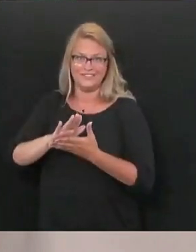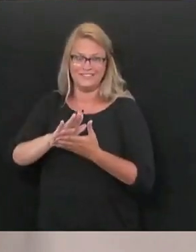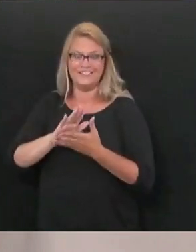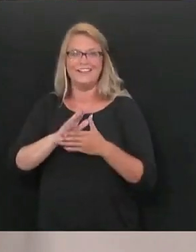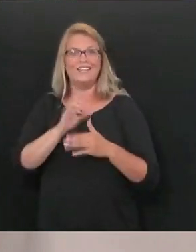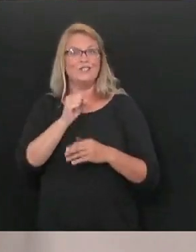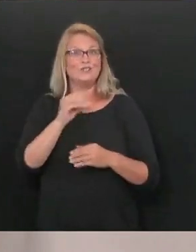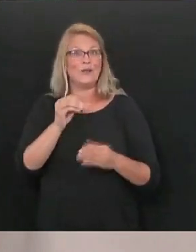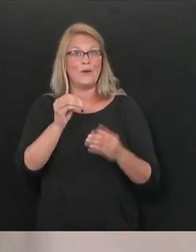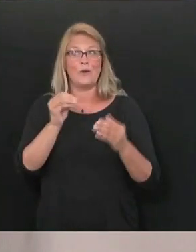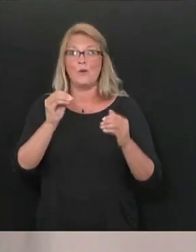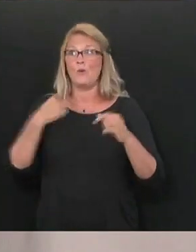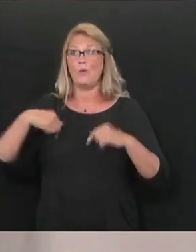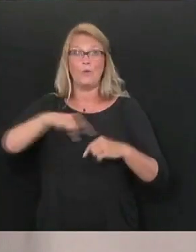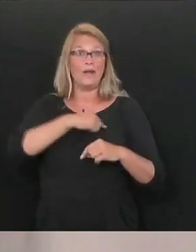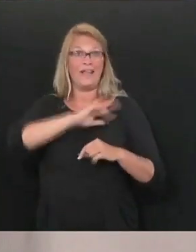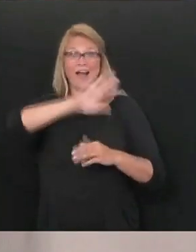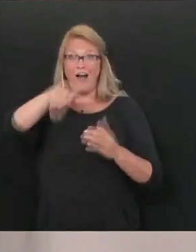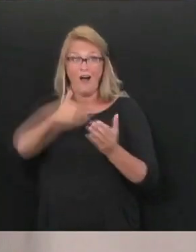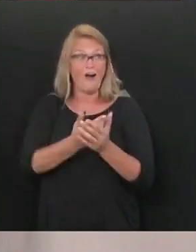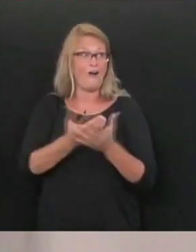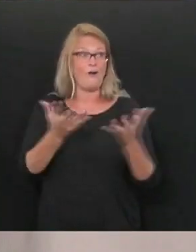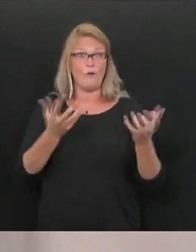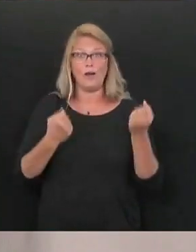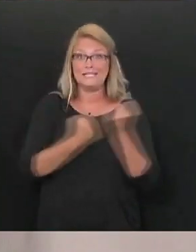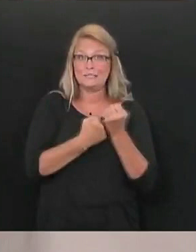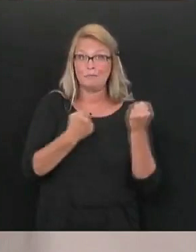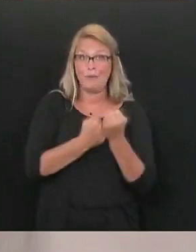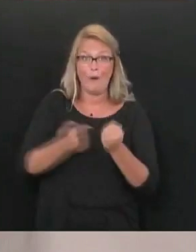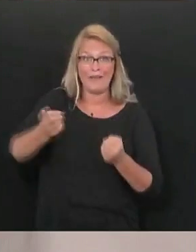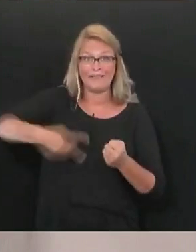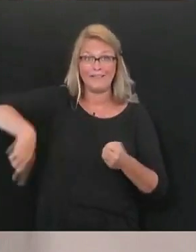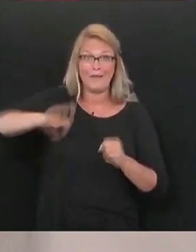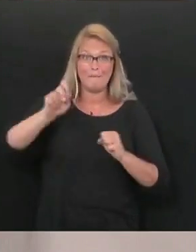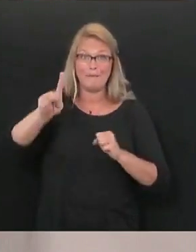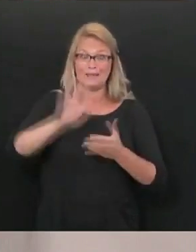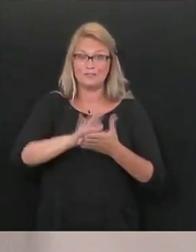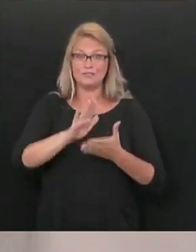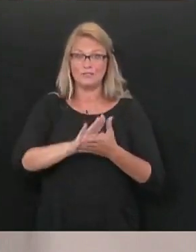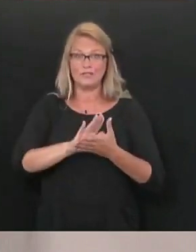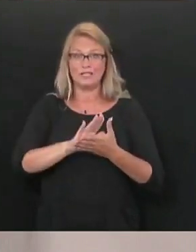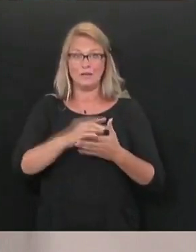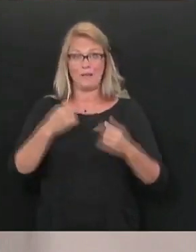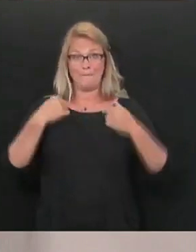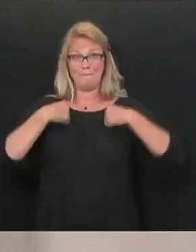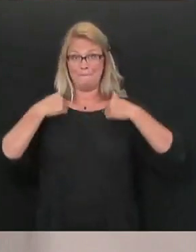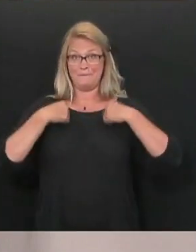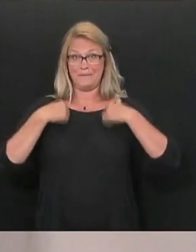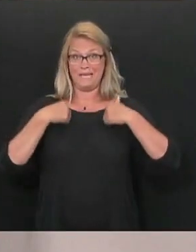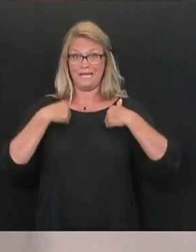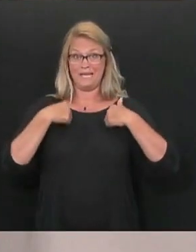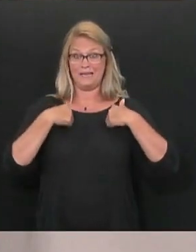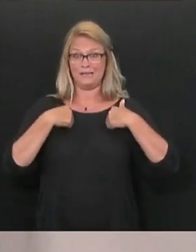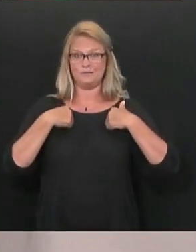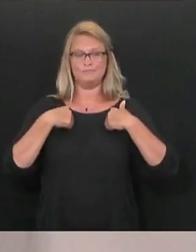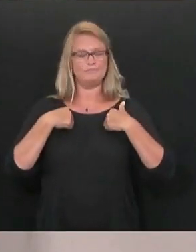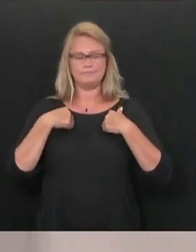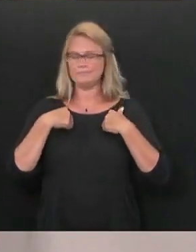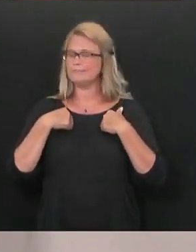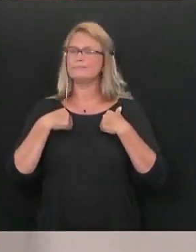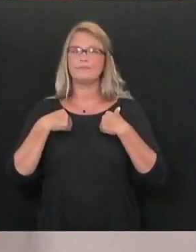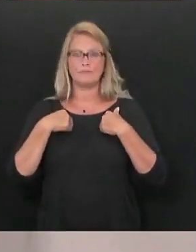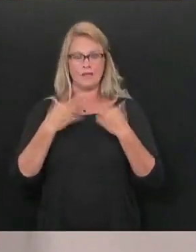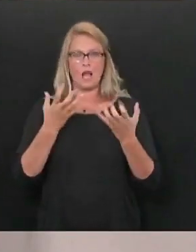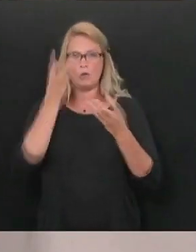everybody wants them to be back in school. But I, at the top of this food chain, will tell you specifically